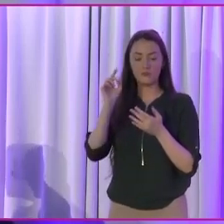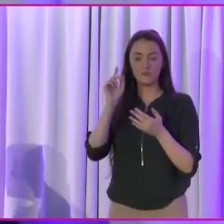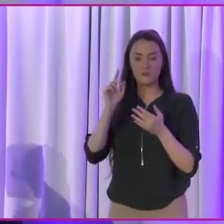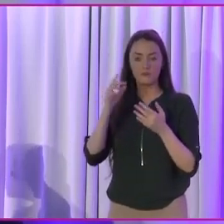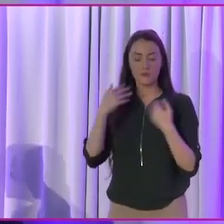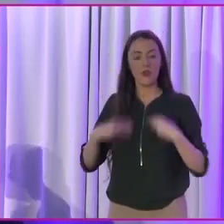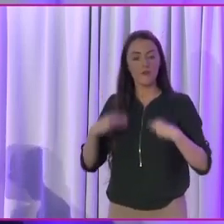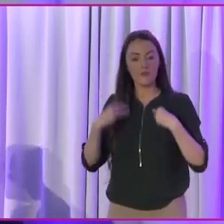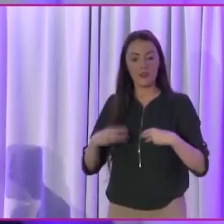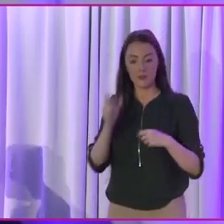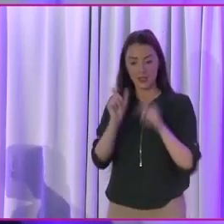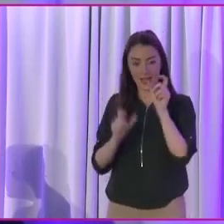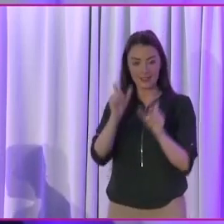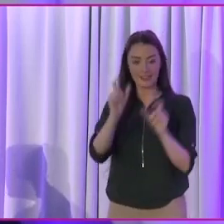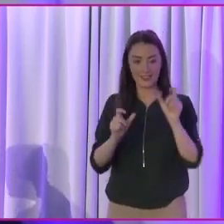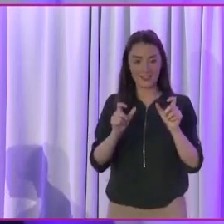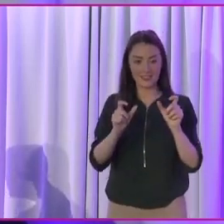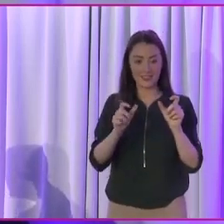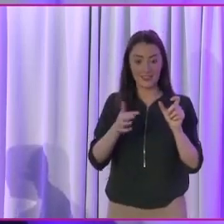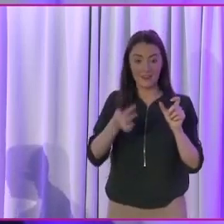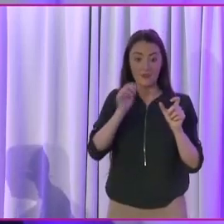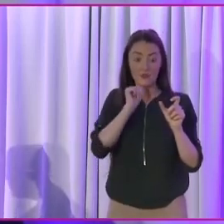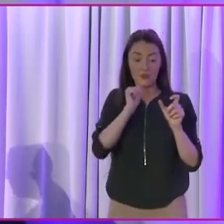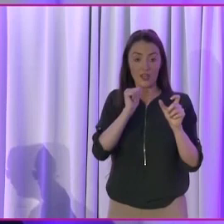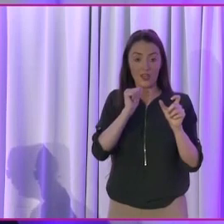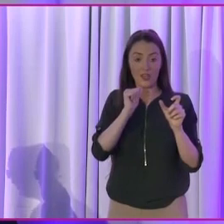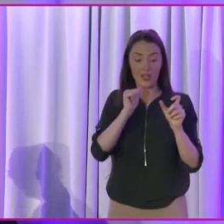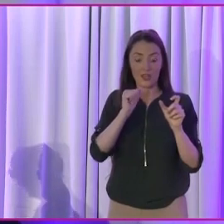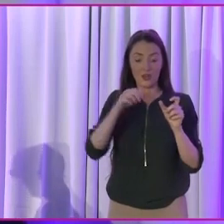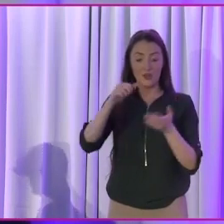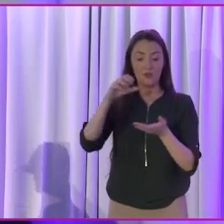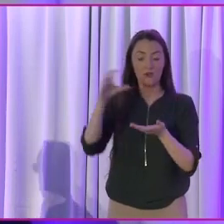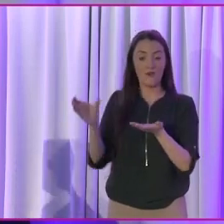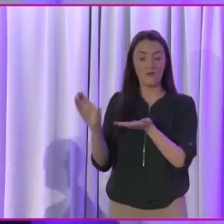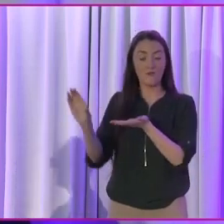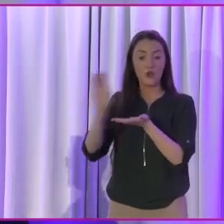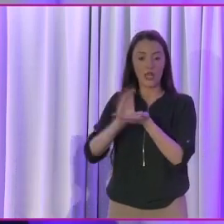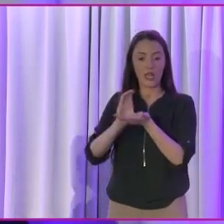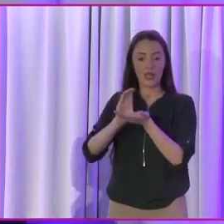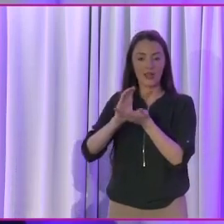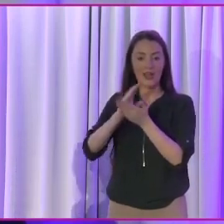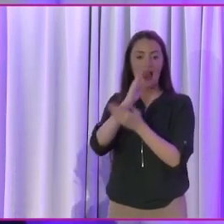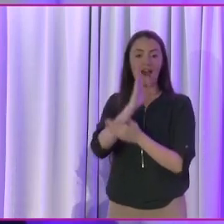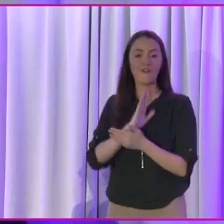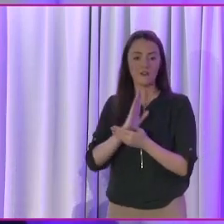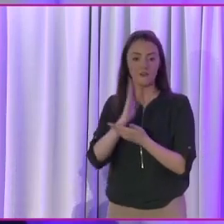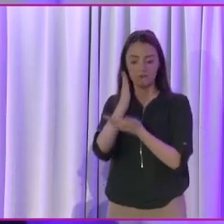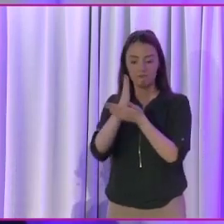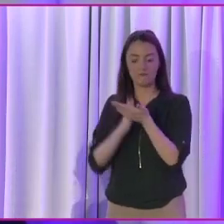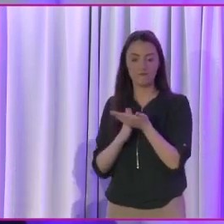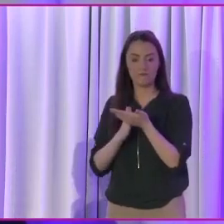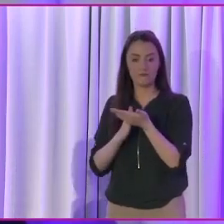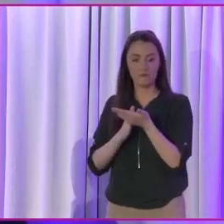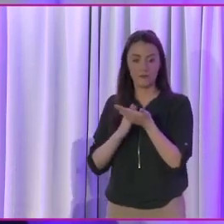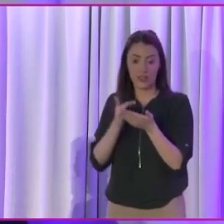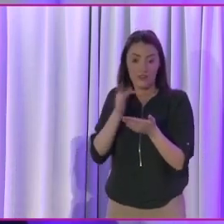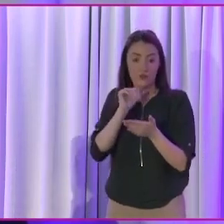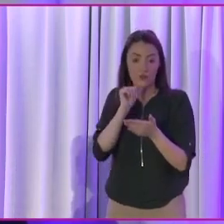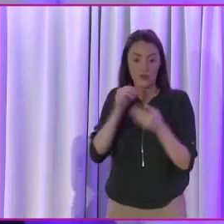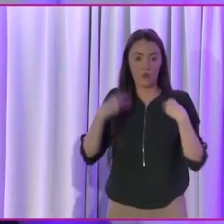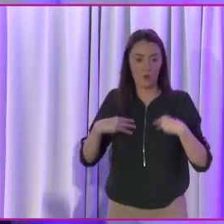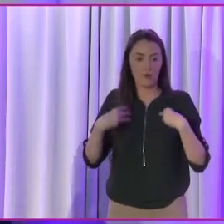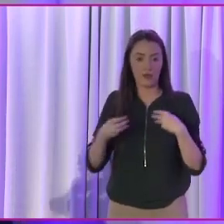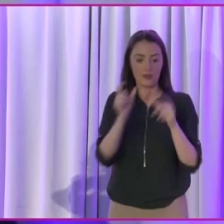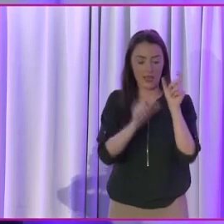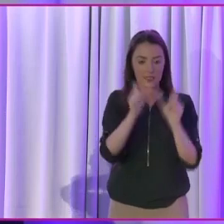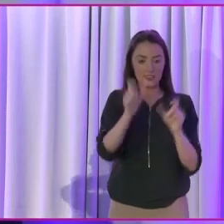don't, their funding is reduced. It's halved. And what that means is that at least the people who have the choice